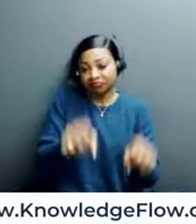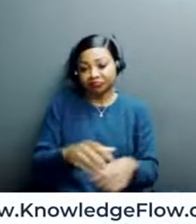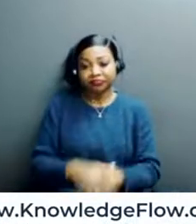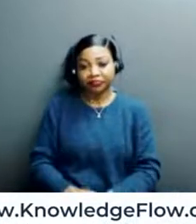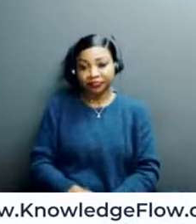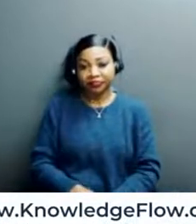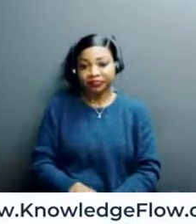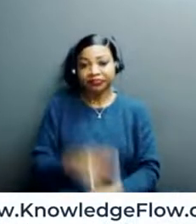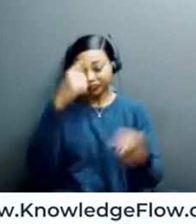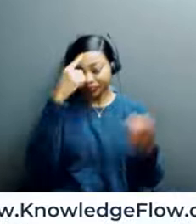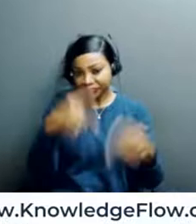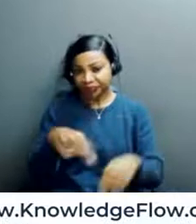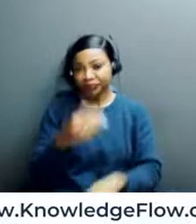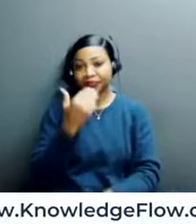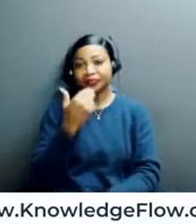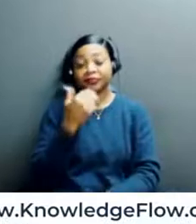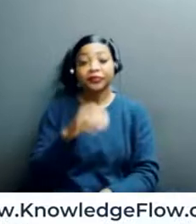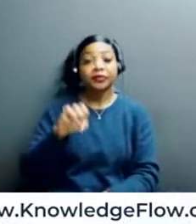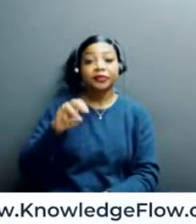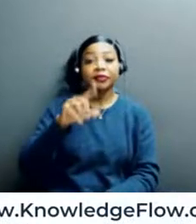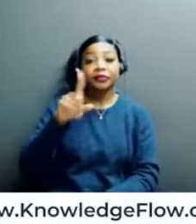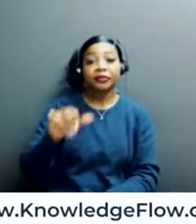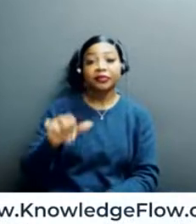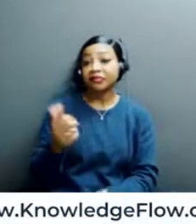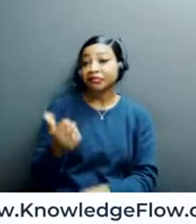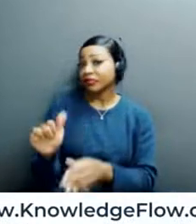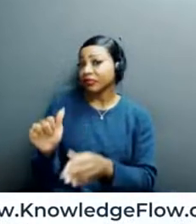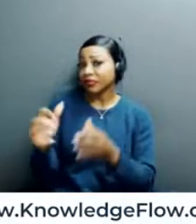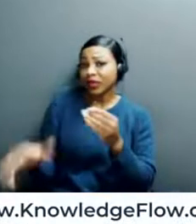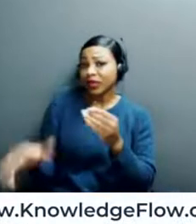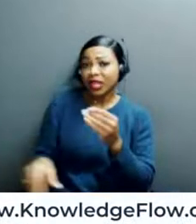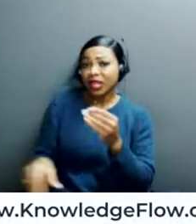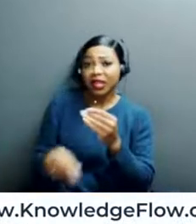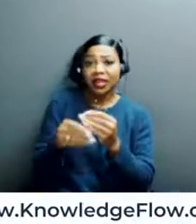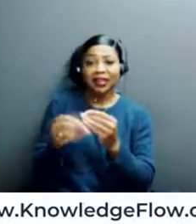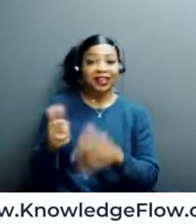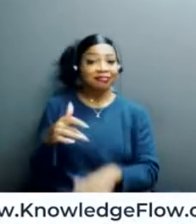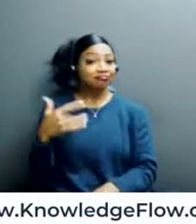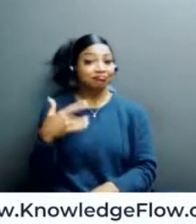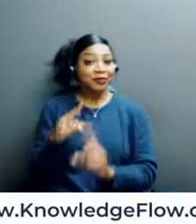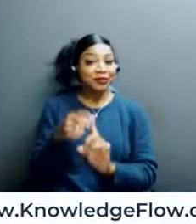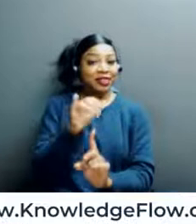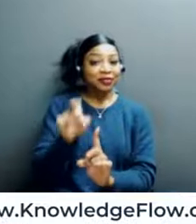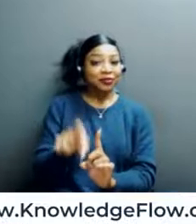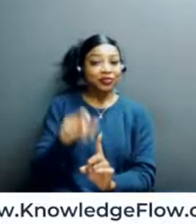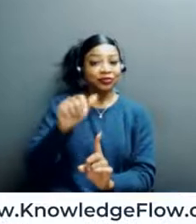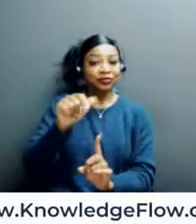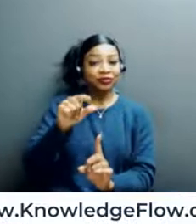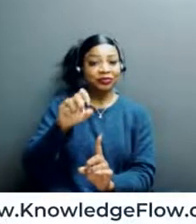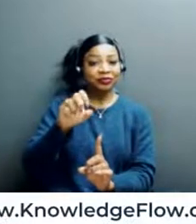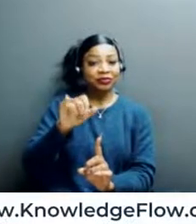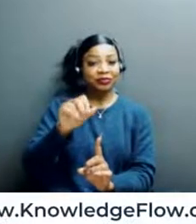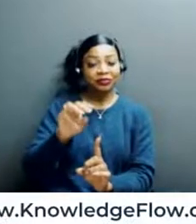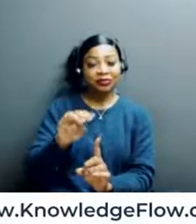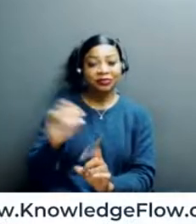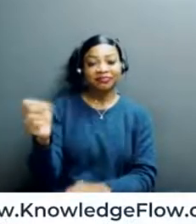Agreed. Thank you. Emily, do you have anything to, any feelings regarding that question about ageism? Yes, absolutely.